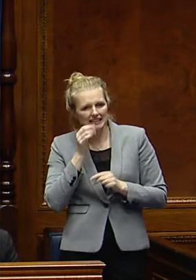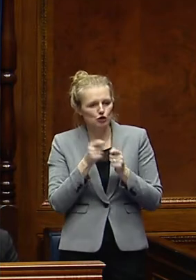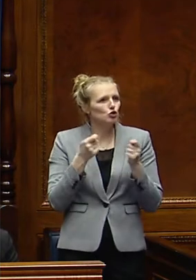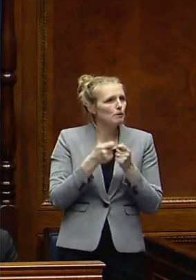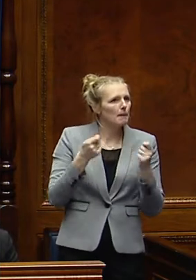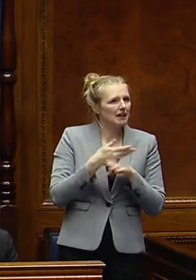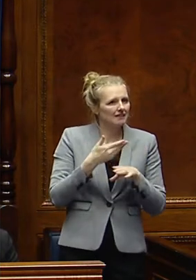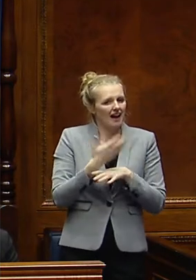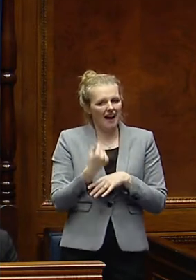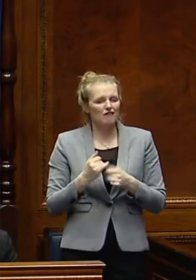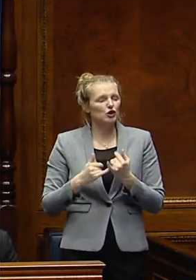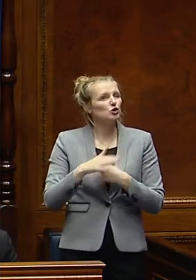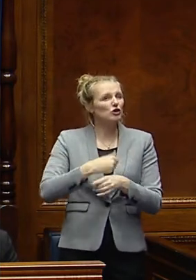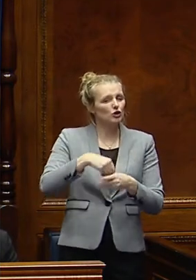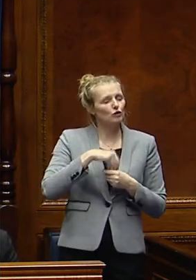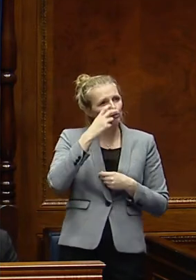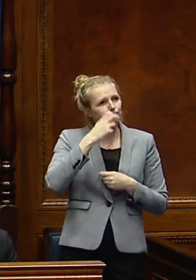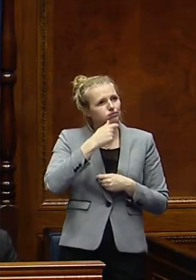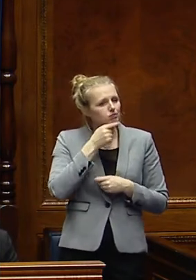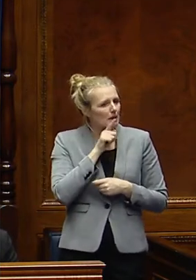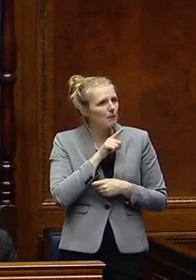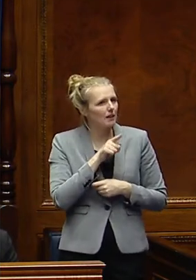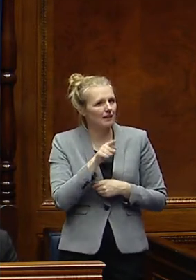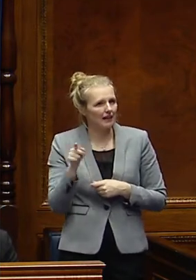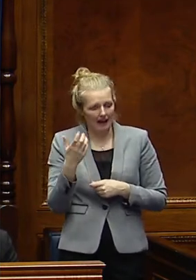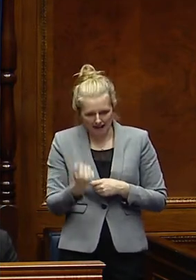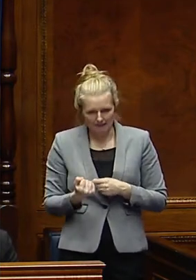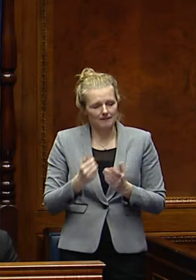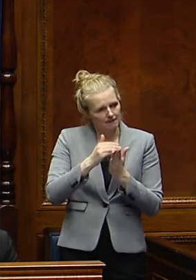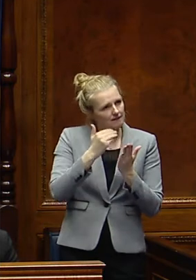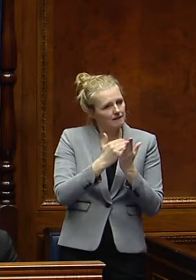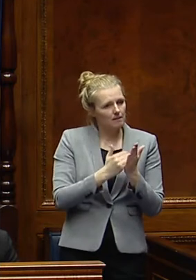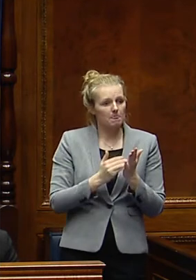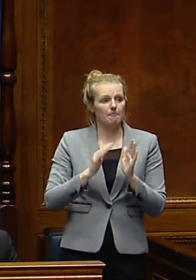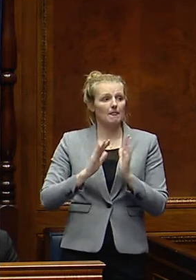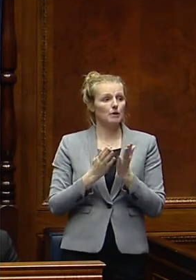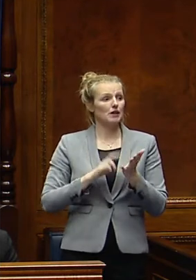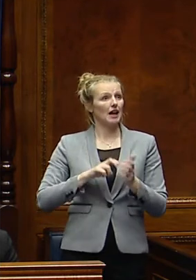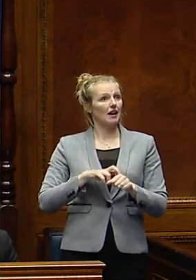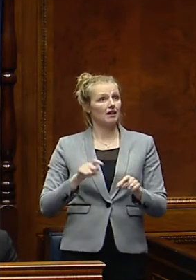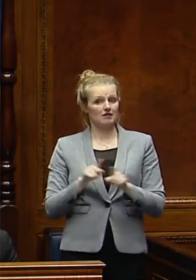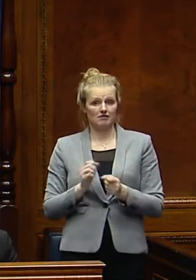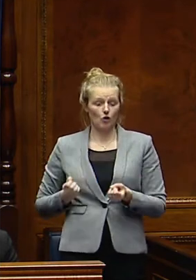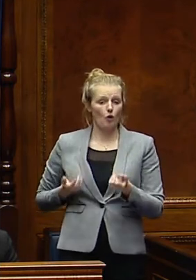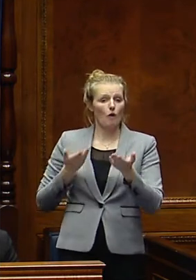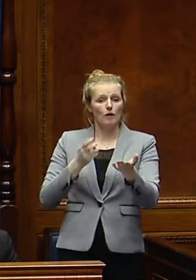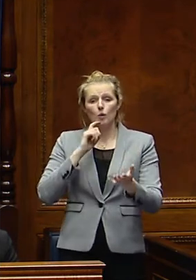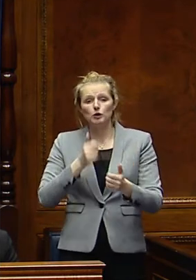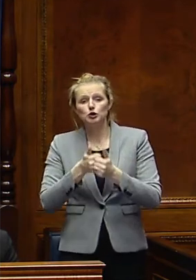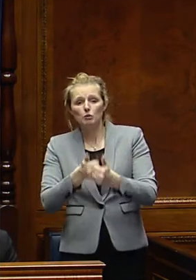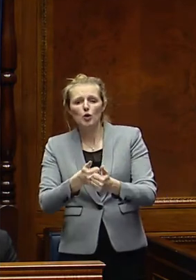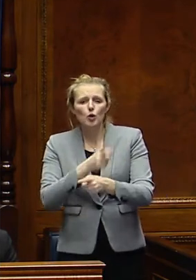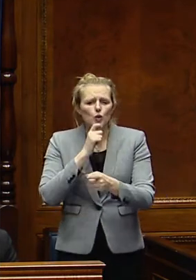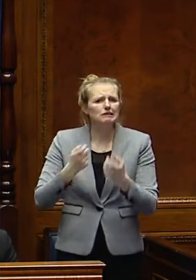activities which promote social inclusion, particularly for older people. Libraries NI also offer support for people